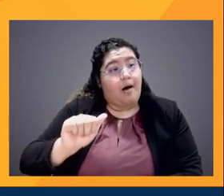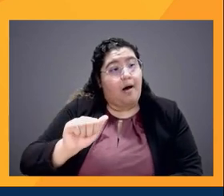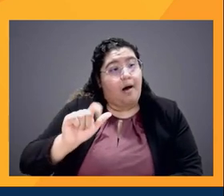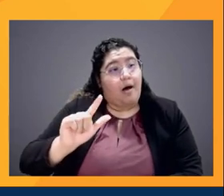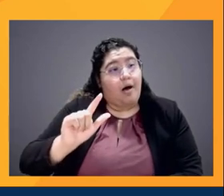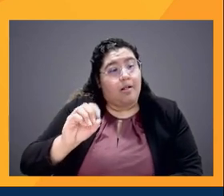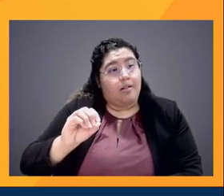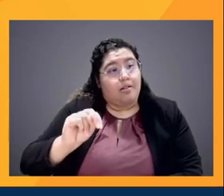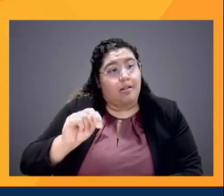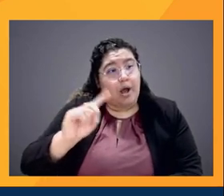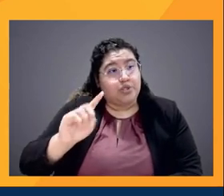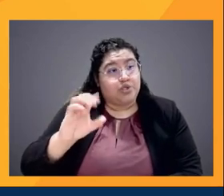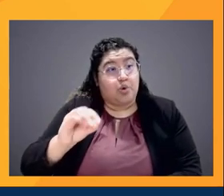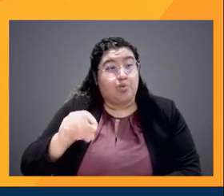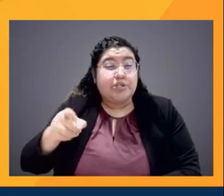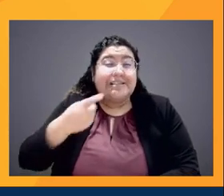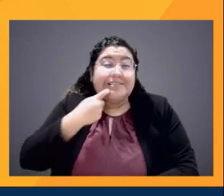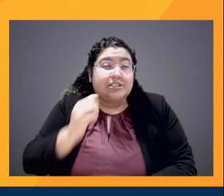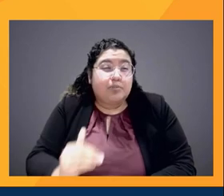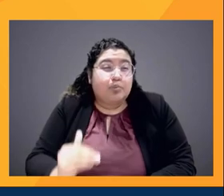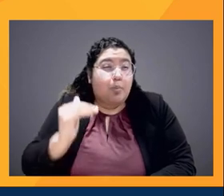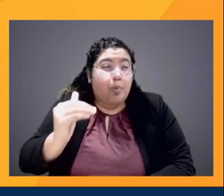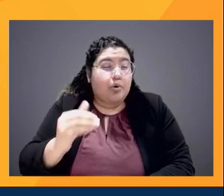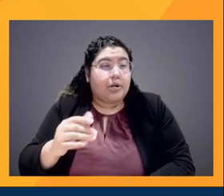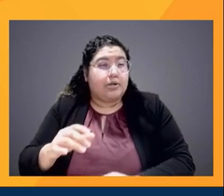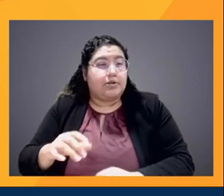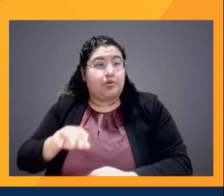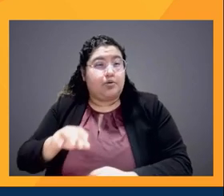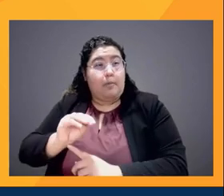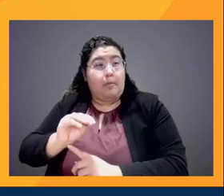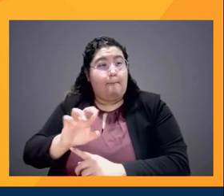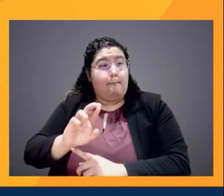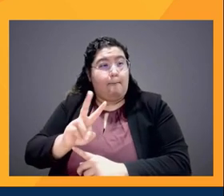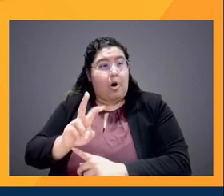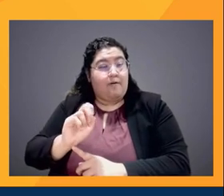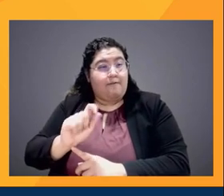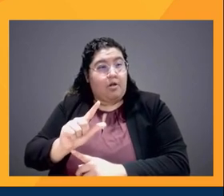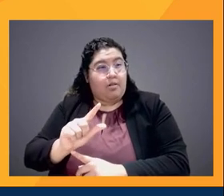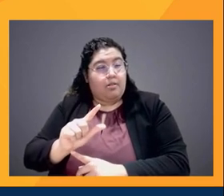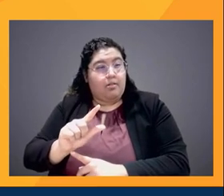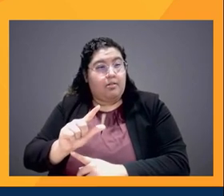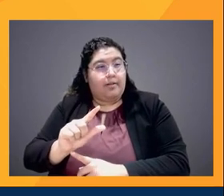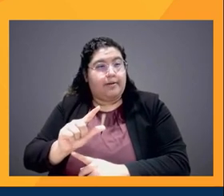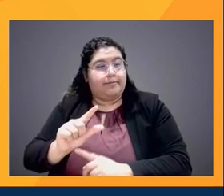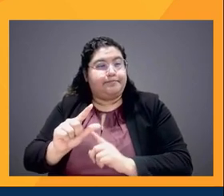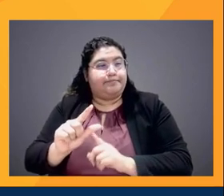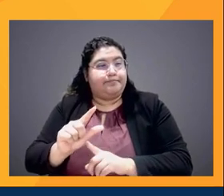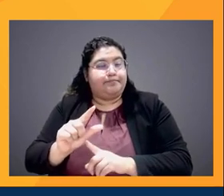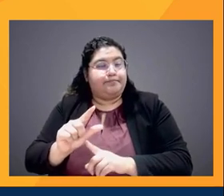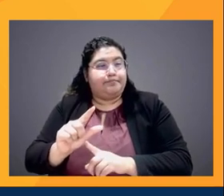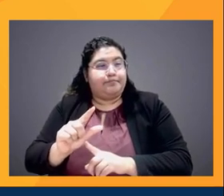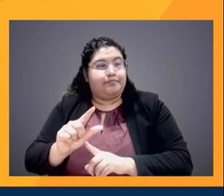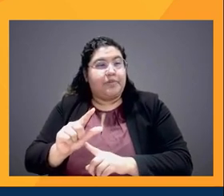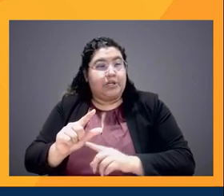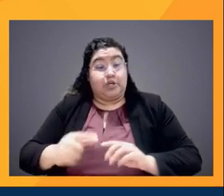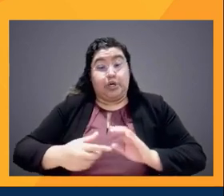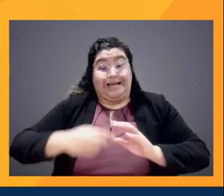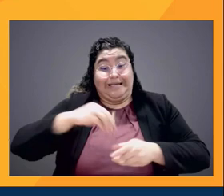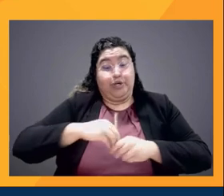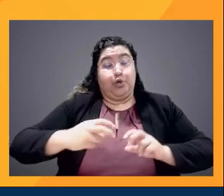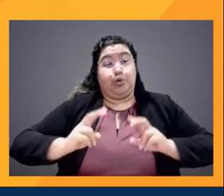promoted to president at Marvel – and not president of Marvel, but, like, she has a president title now. But